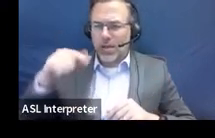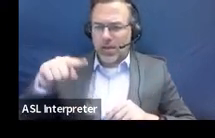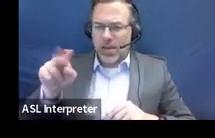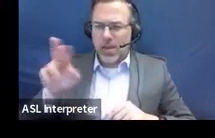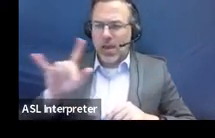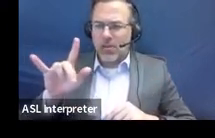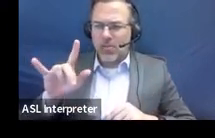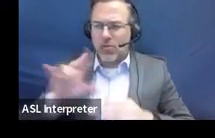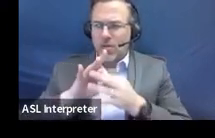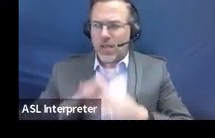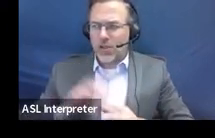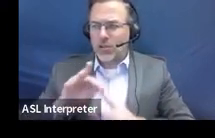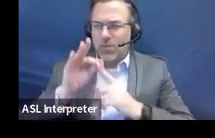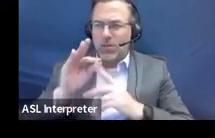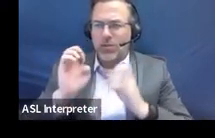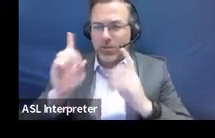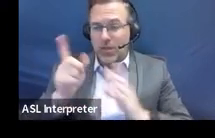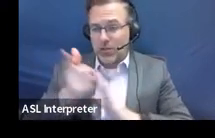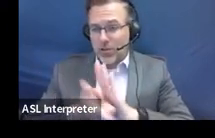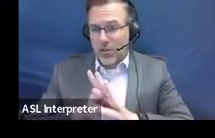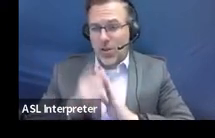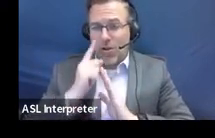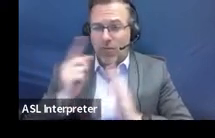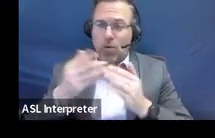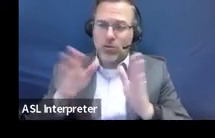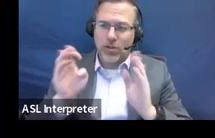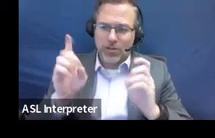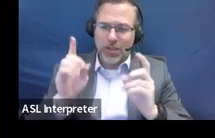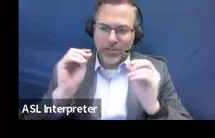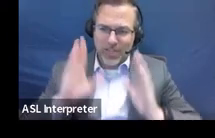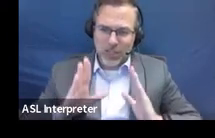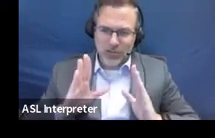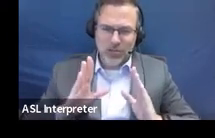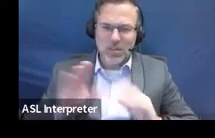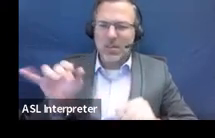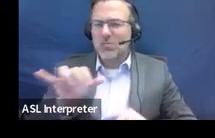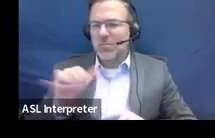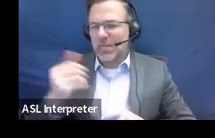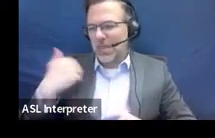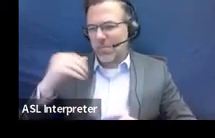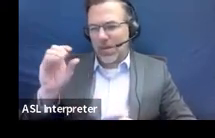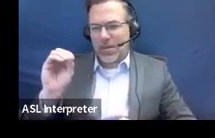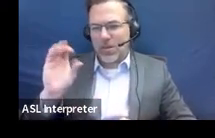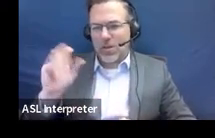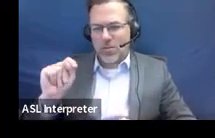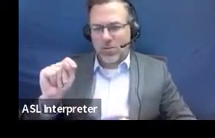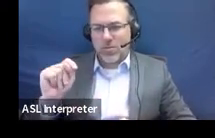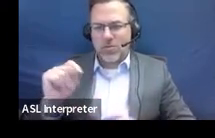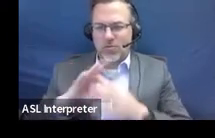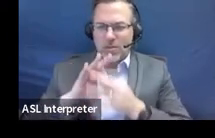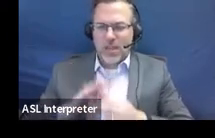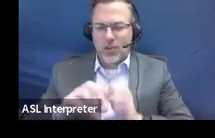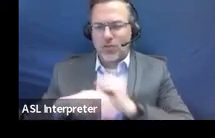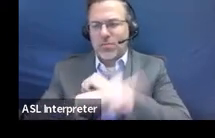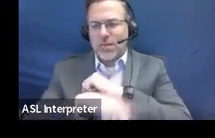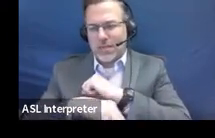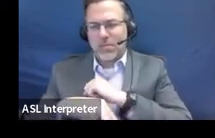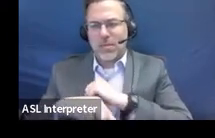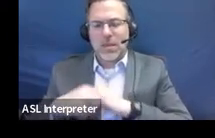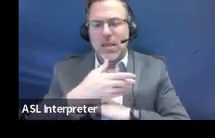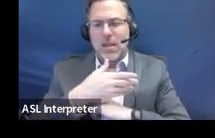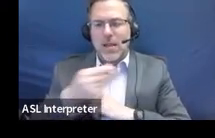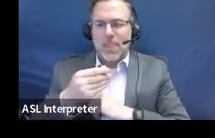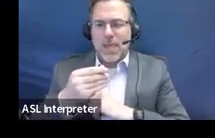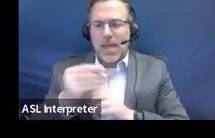special ed law for gen ed teachers. And we did one back in October around discipline and manifestation determination,